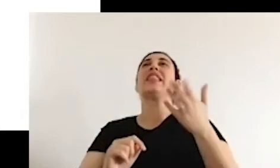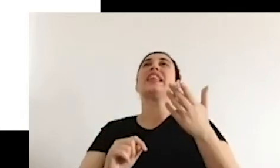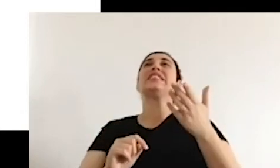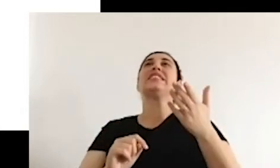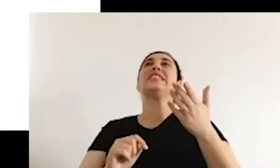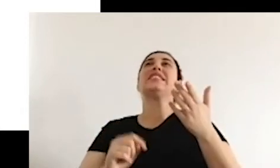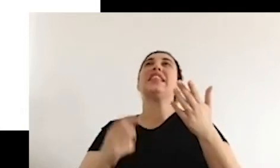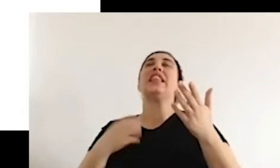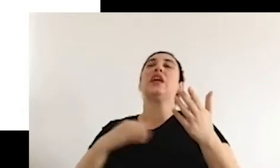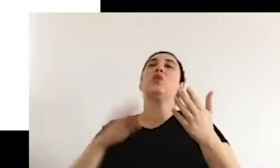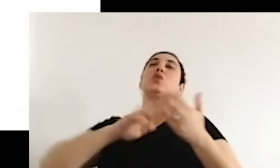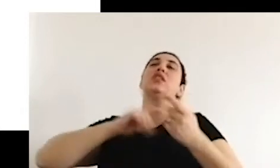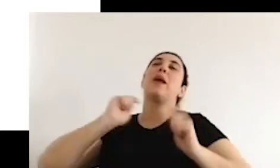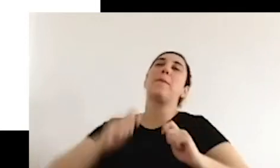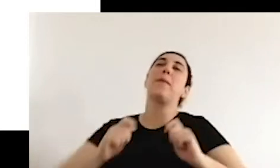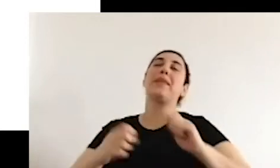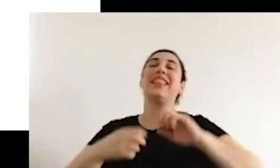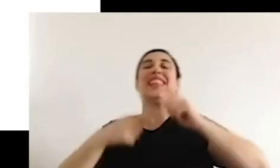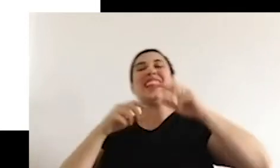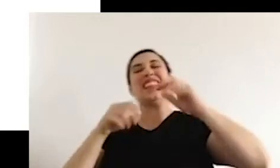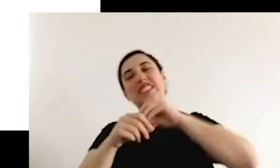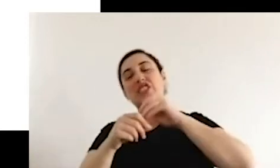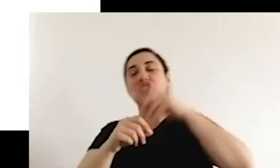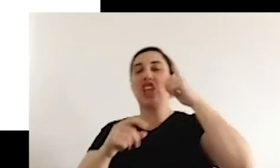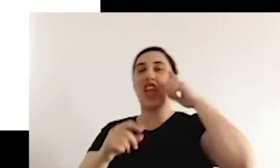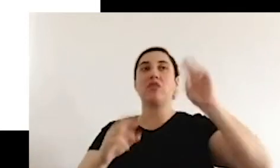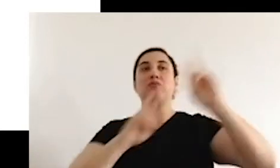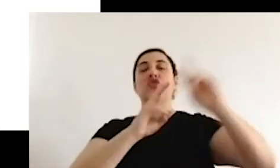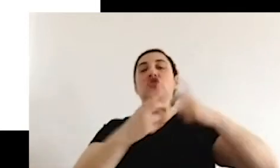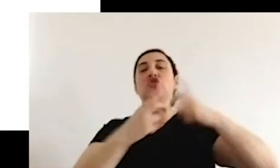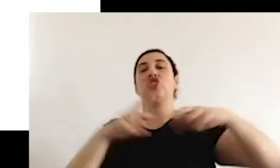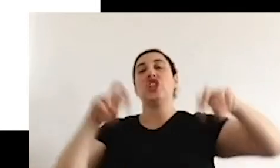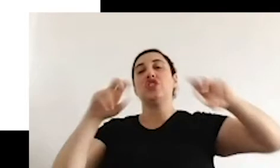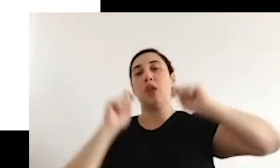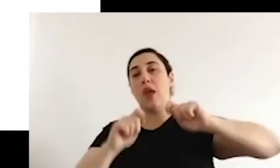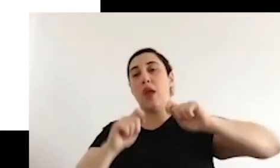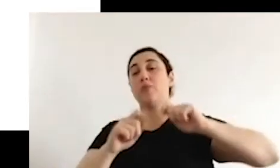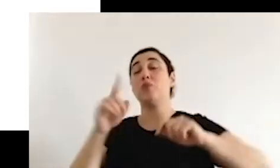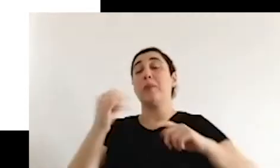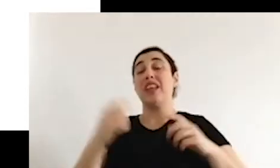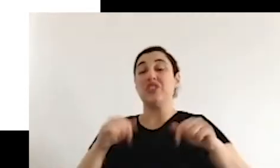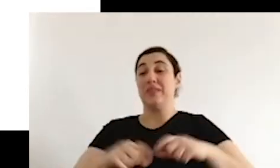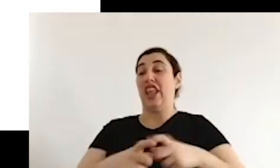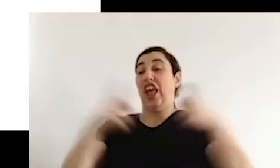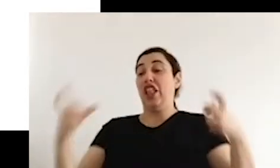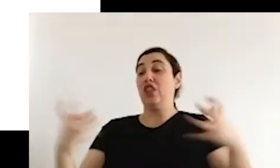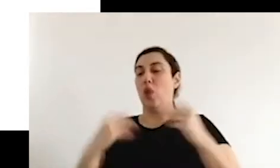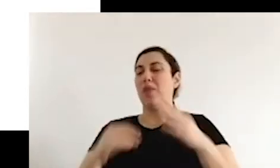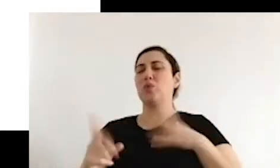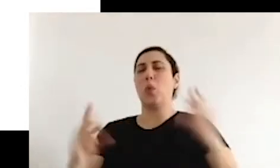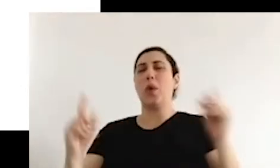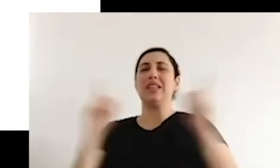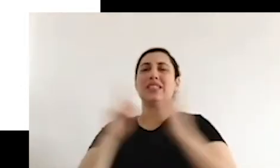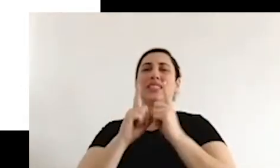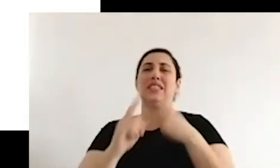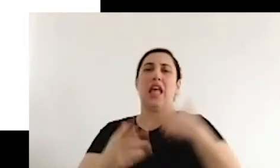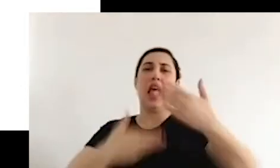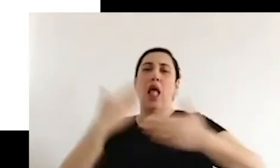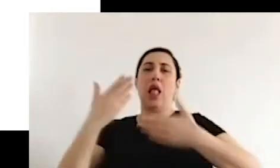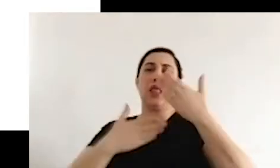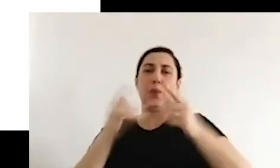So Kasmut made his own categorization or definition in order to make all these